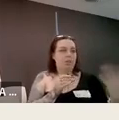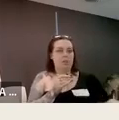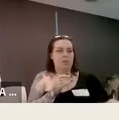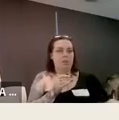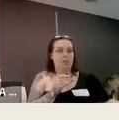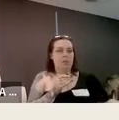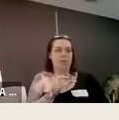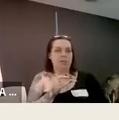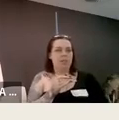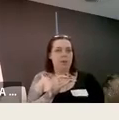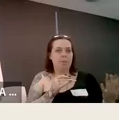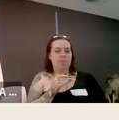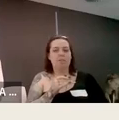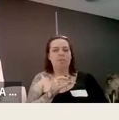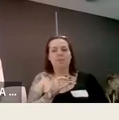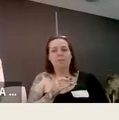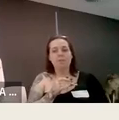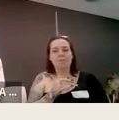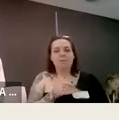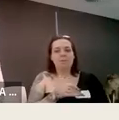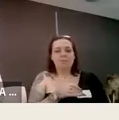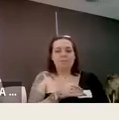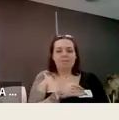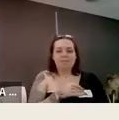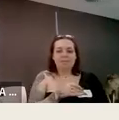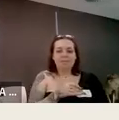course and each paper will have a representative